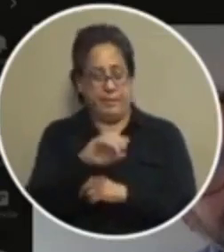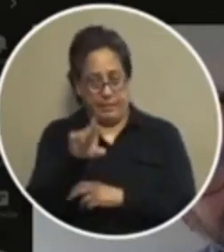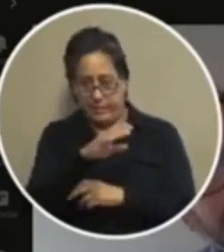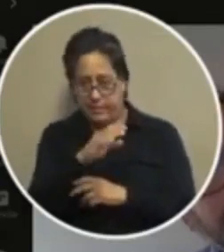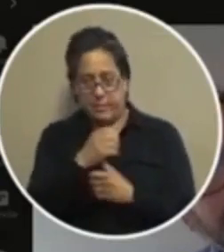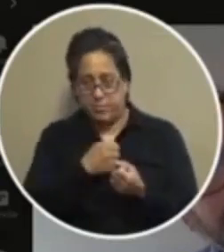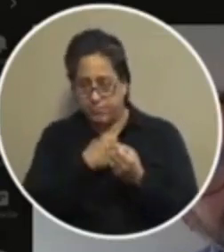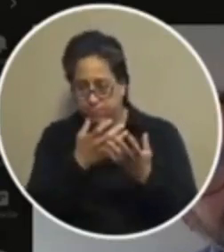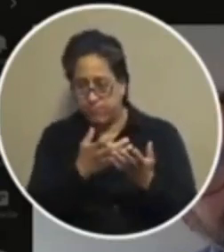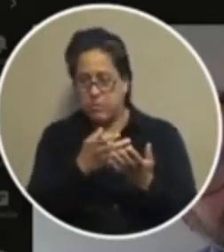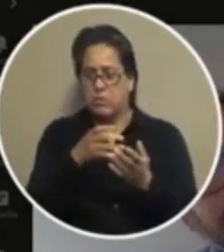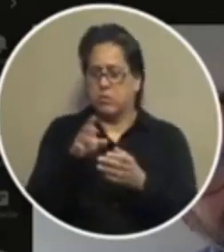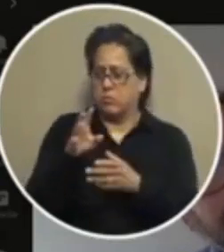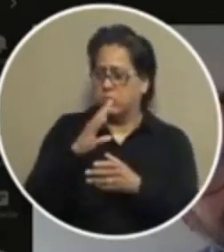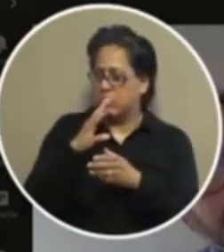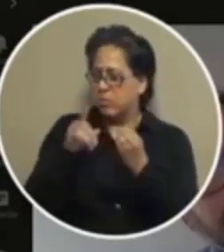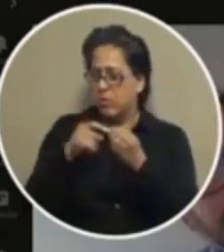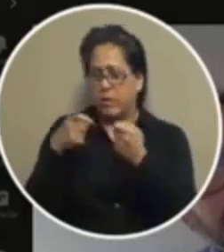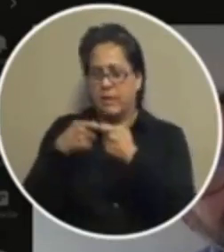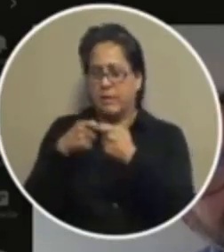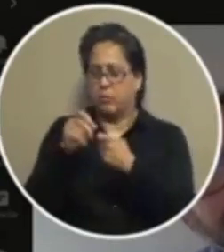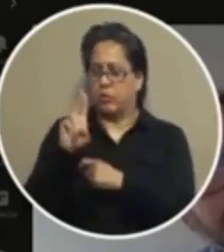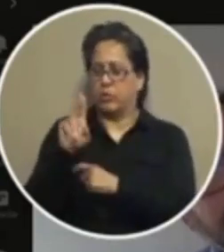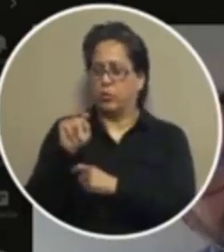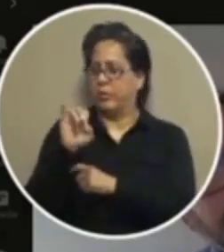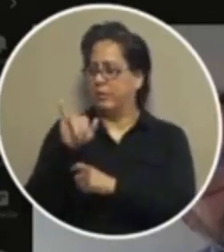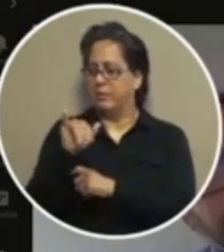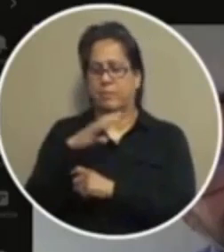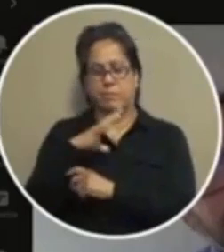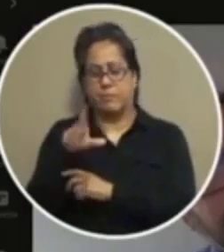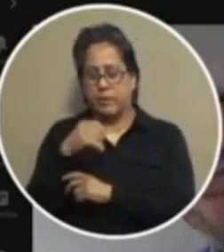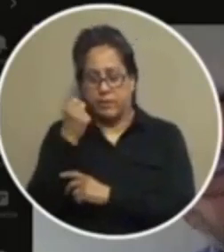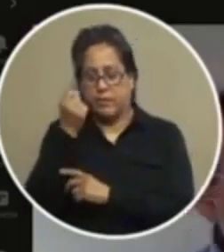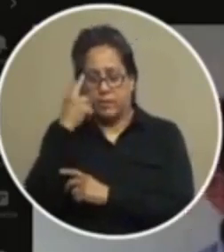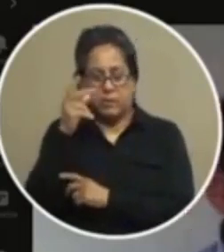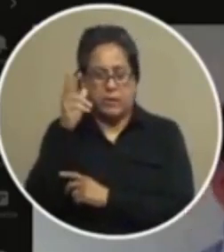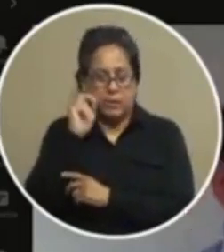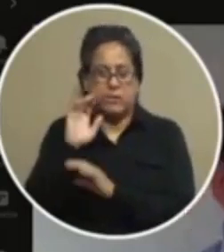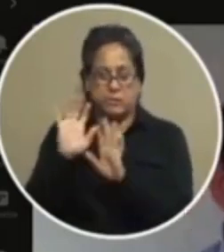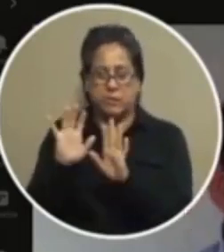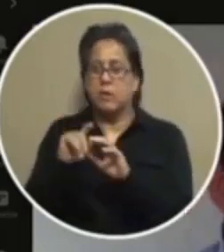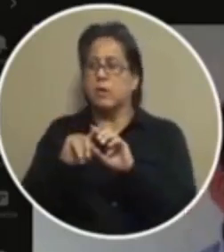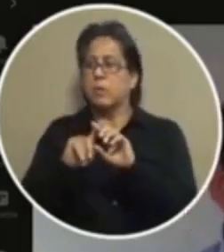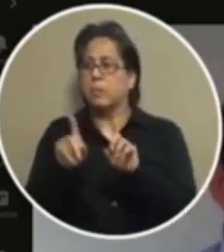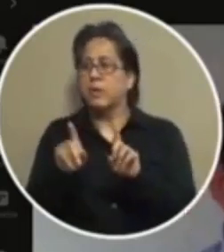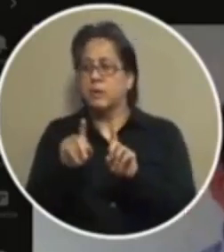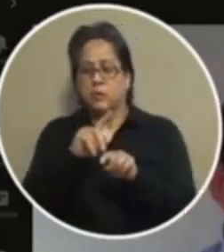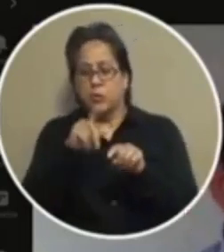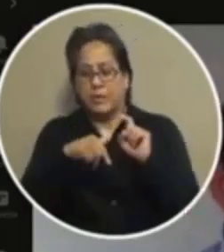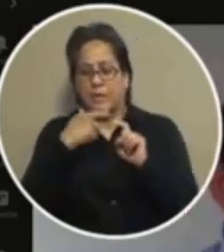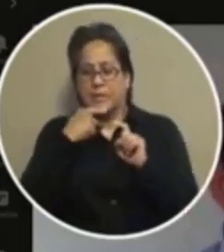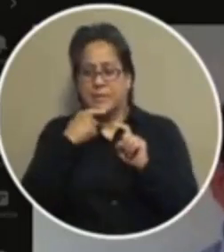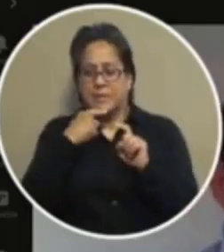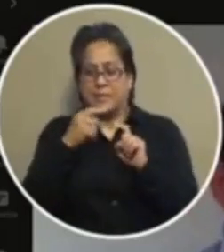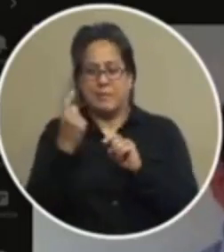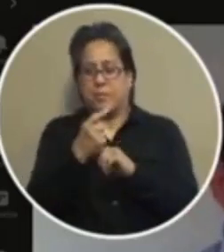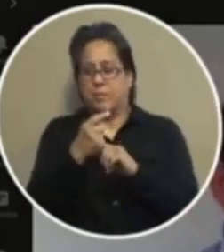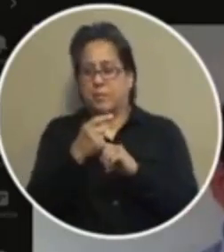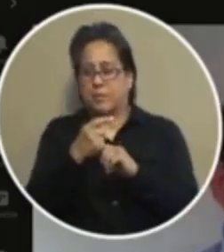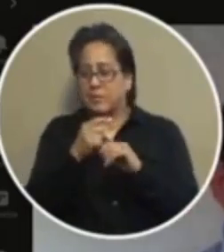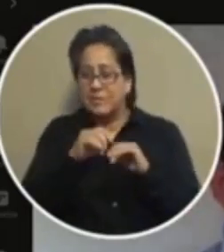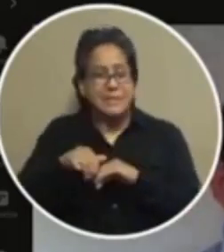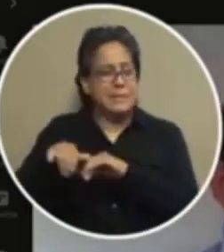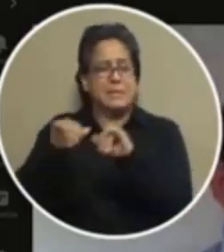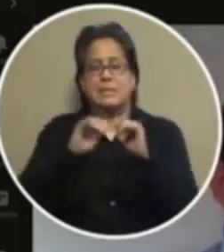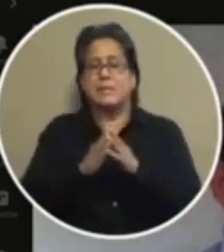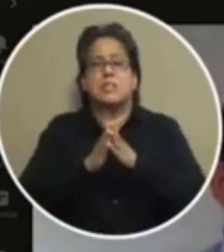with regard to the electric utility got it heard you but i don't think you can say something across the board like that some general